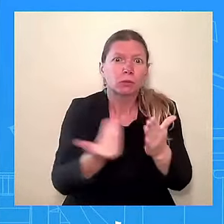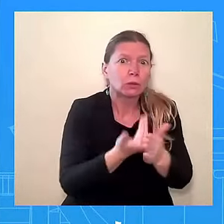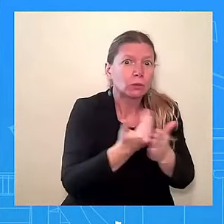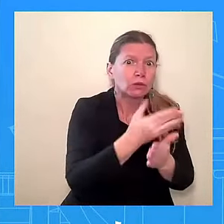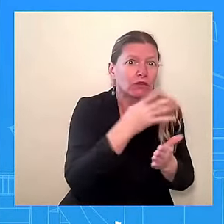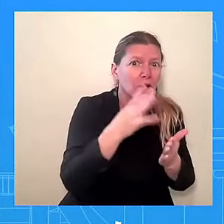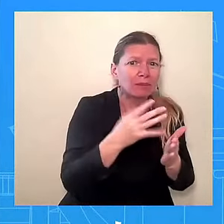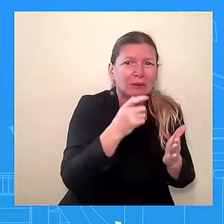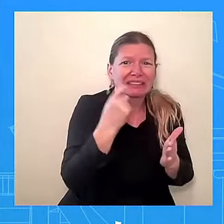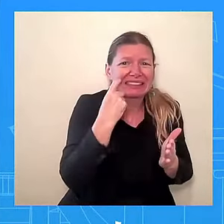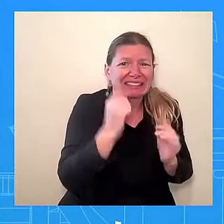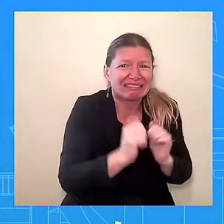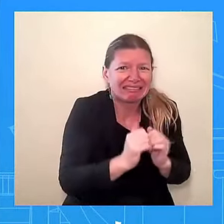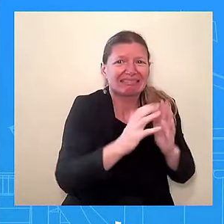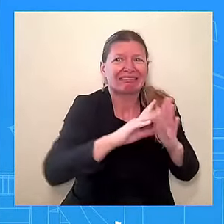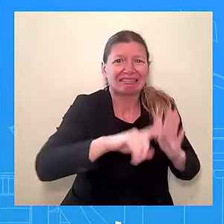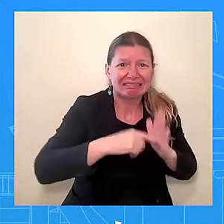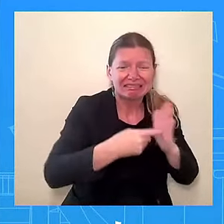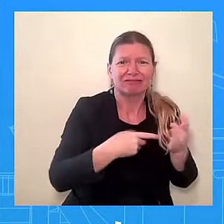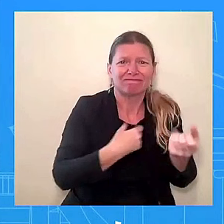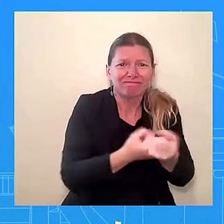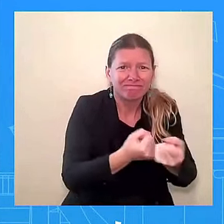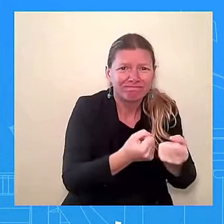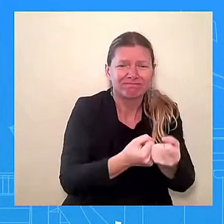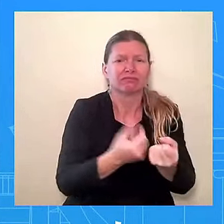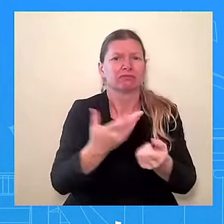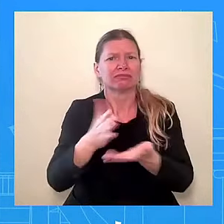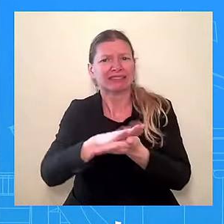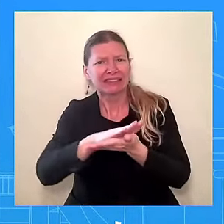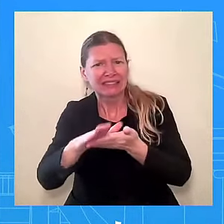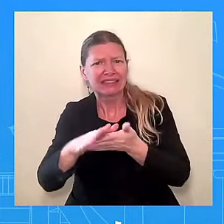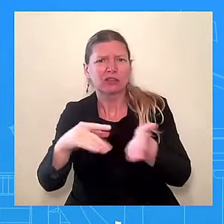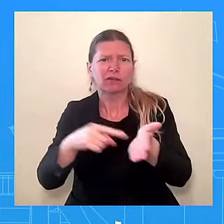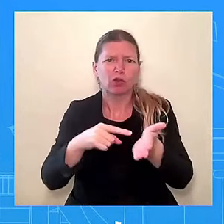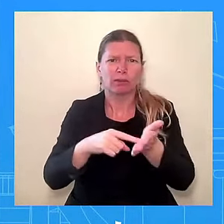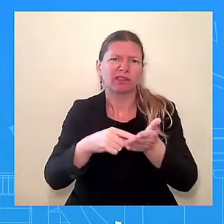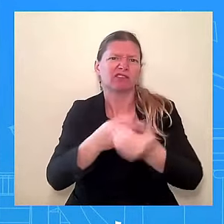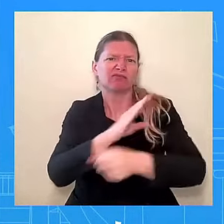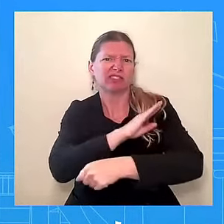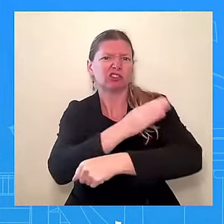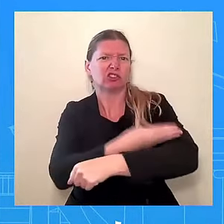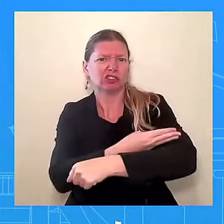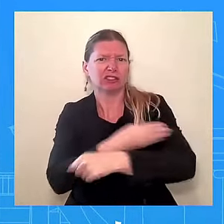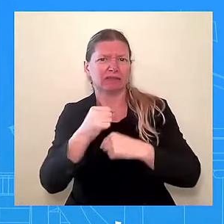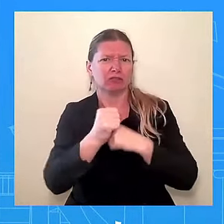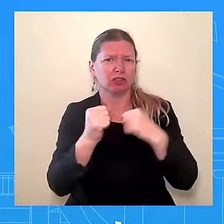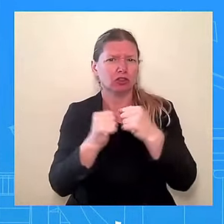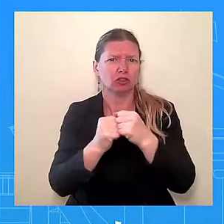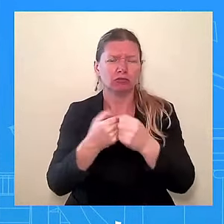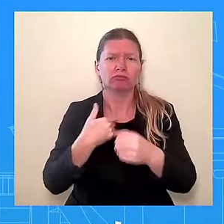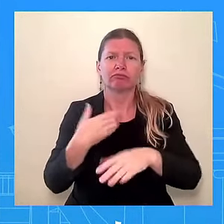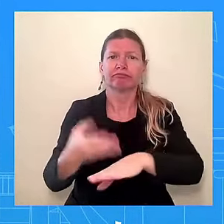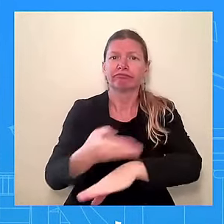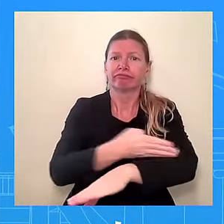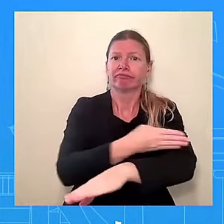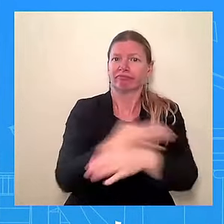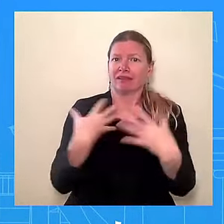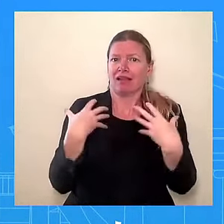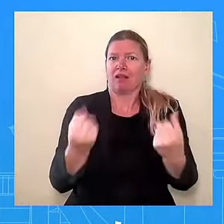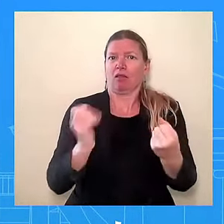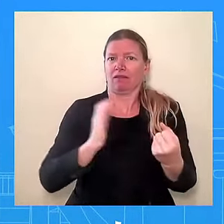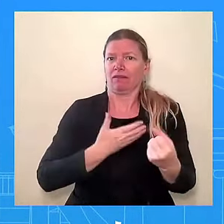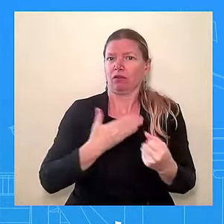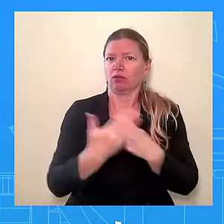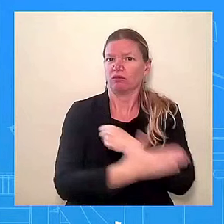and making them more resistant to wildfires. To date, we've obligated over $12 billion of that funding, which in many cases